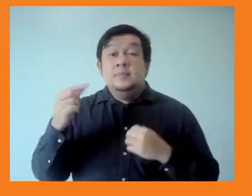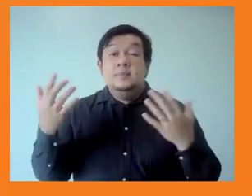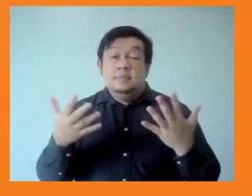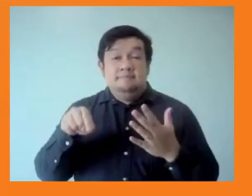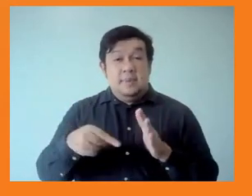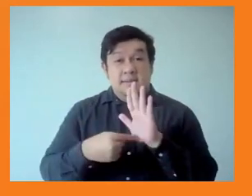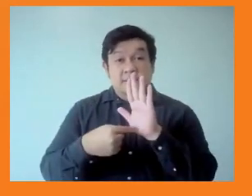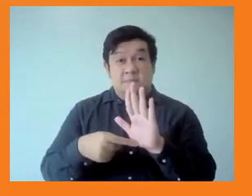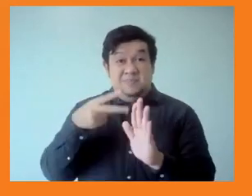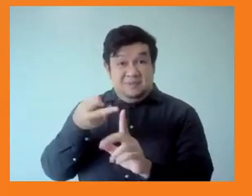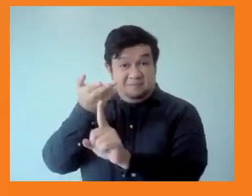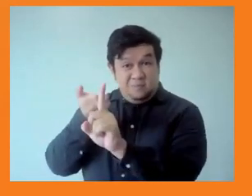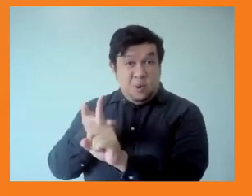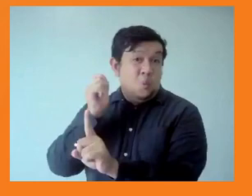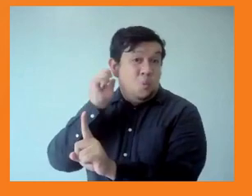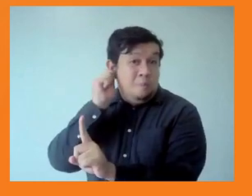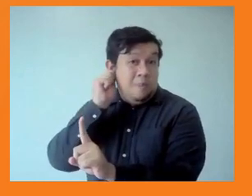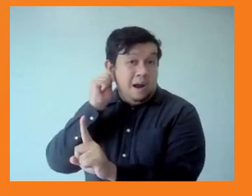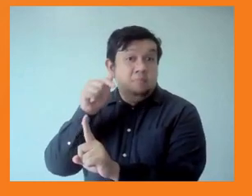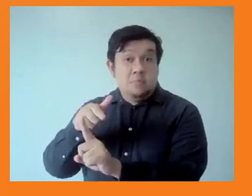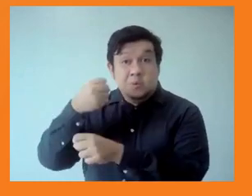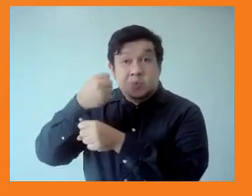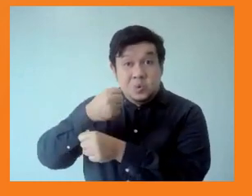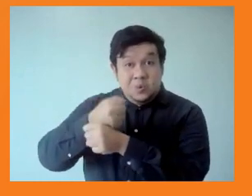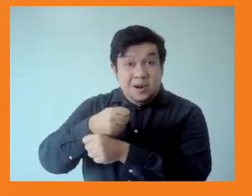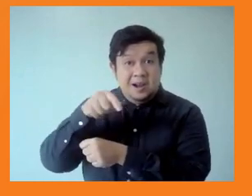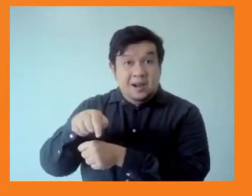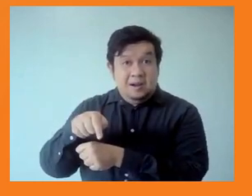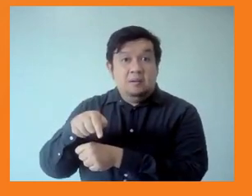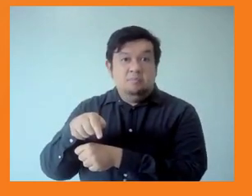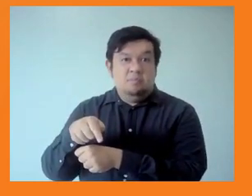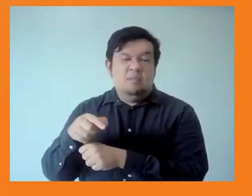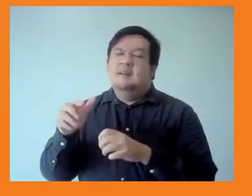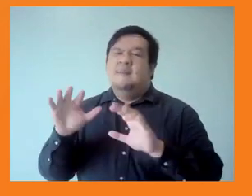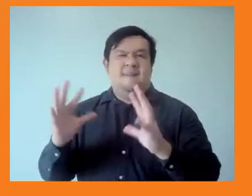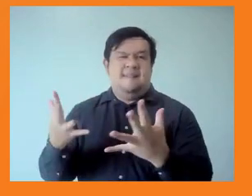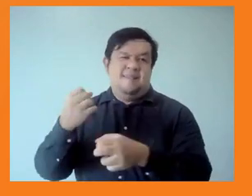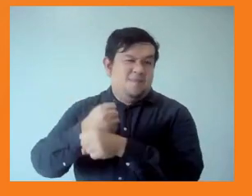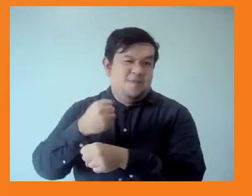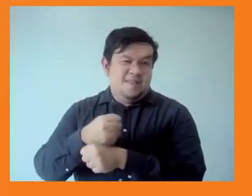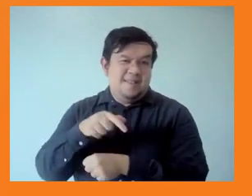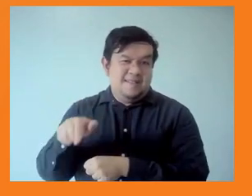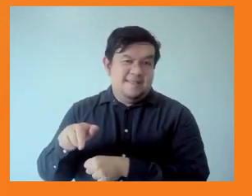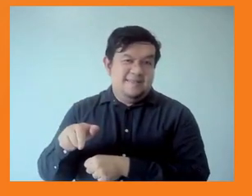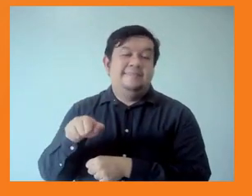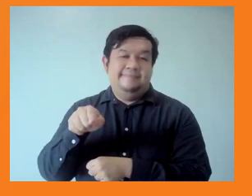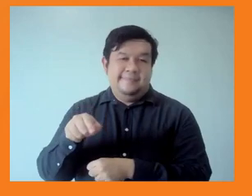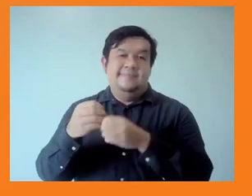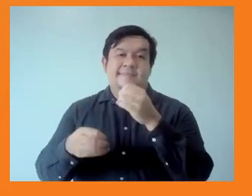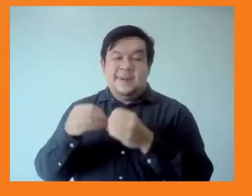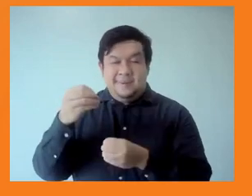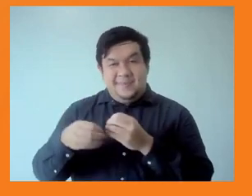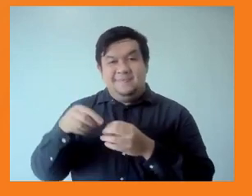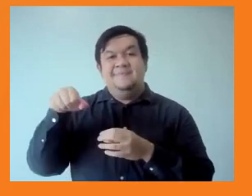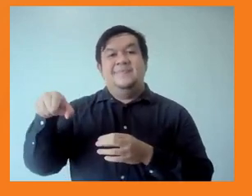describe the quality of labor or the income distribution, which is what we're talking about. It does not describe